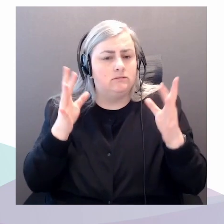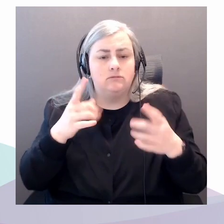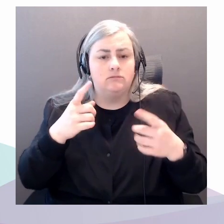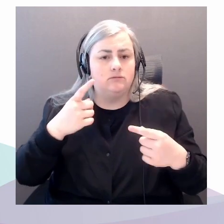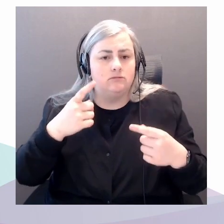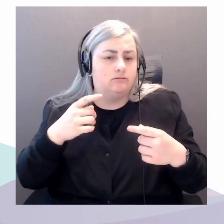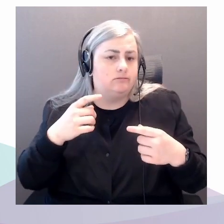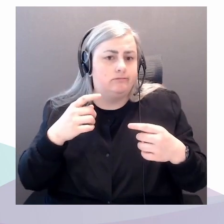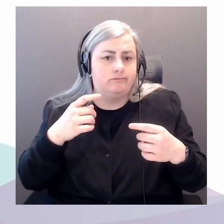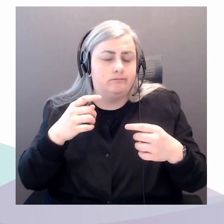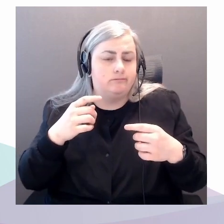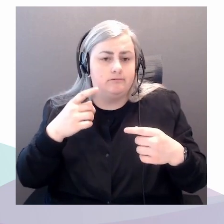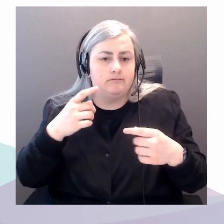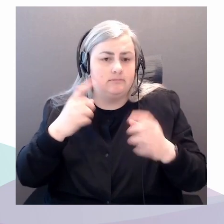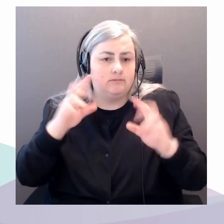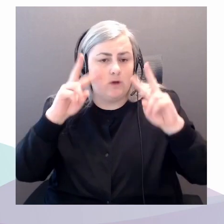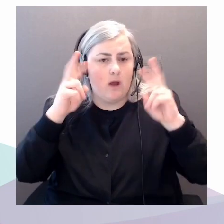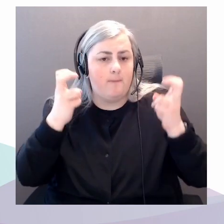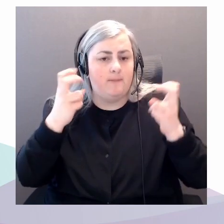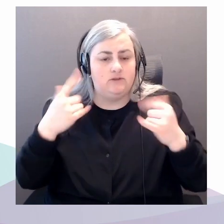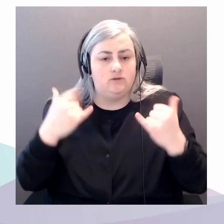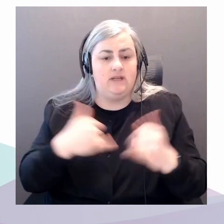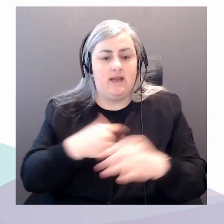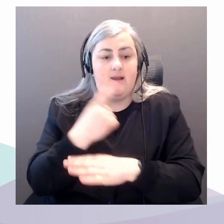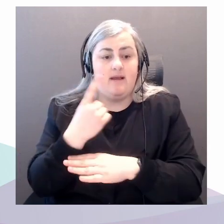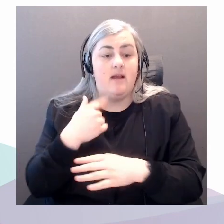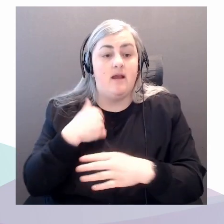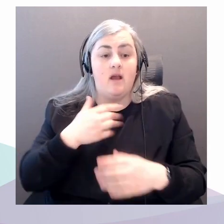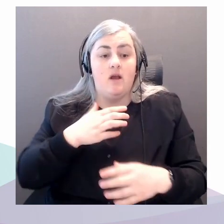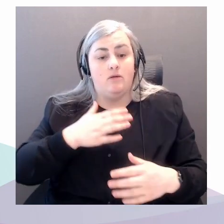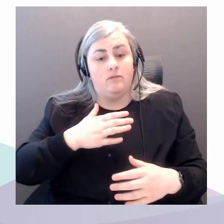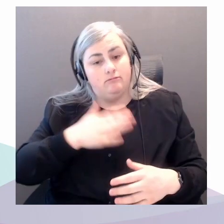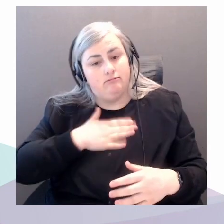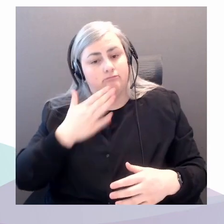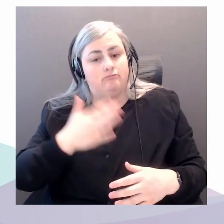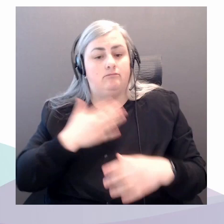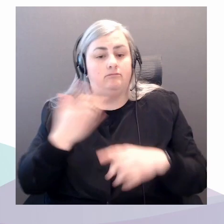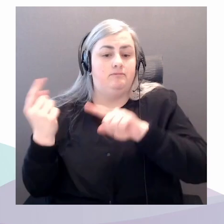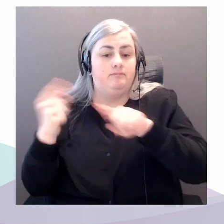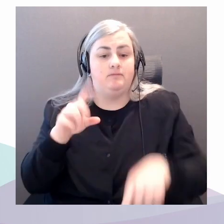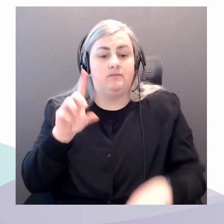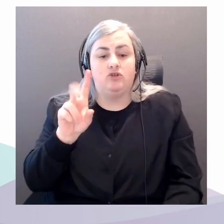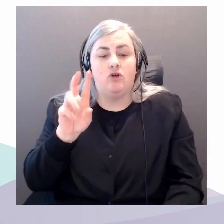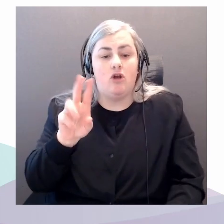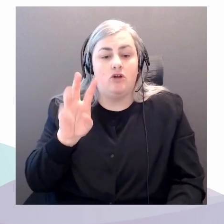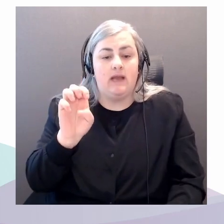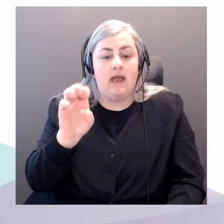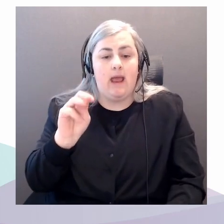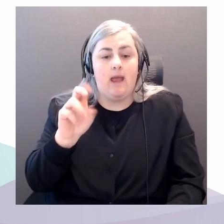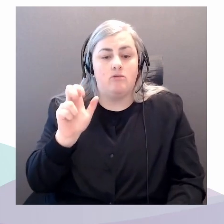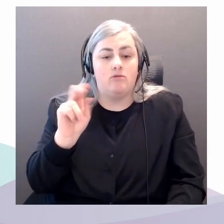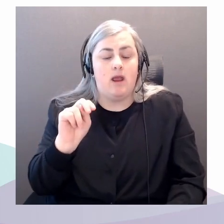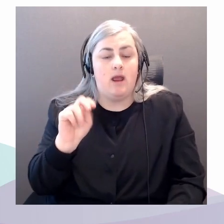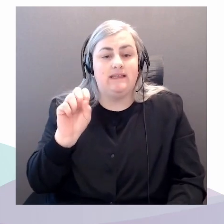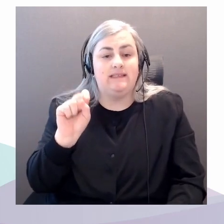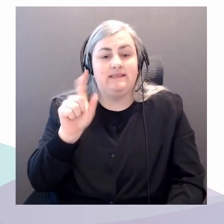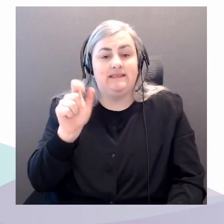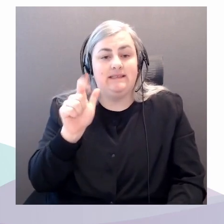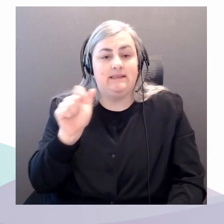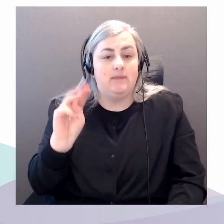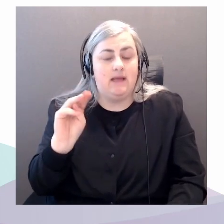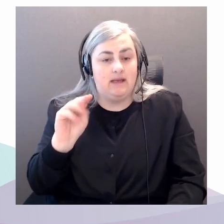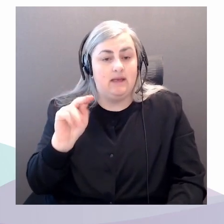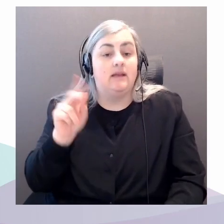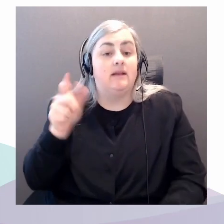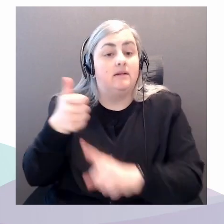Zeeman is the University Research Chair of Environmental Communication at the University of Waterloo.